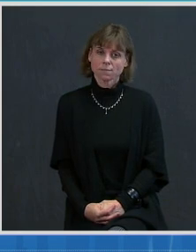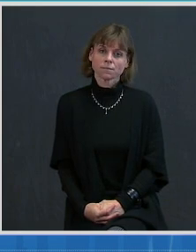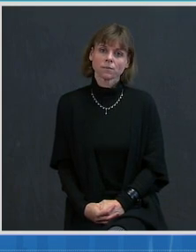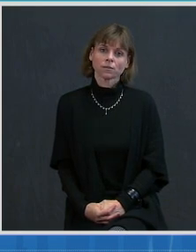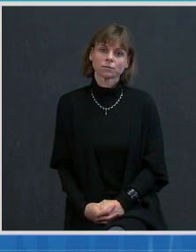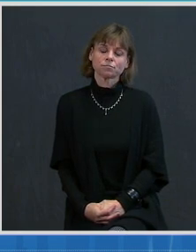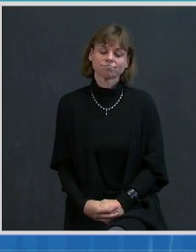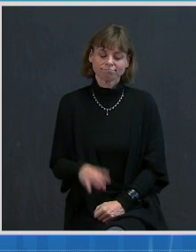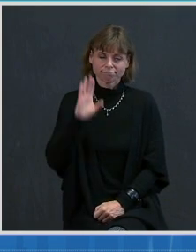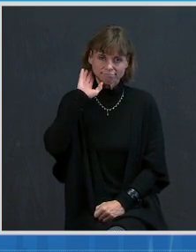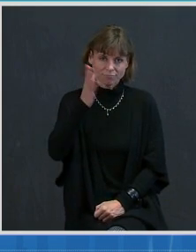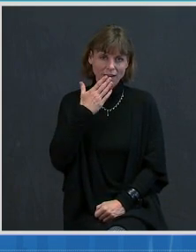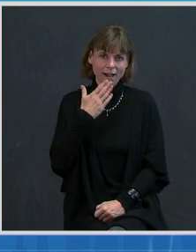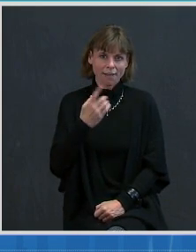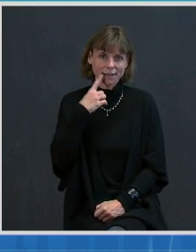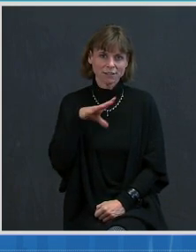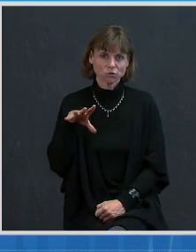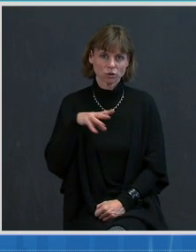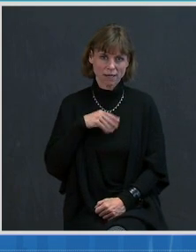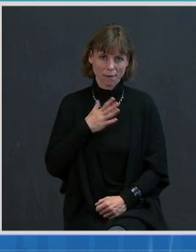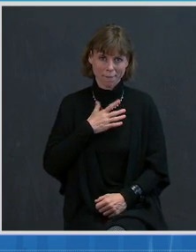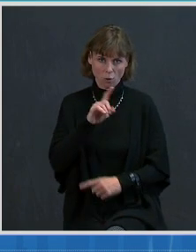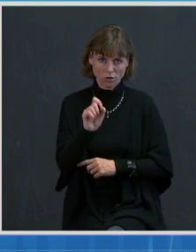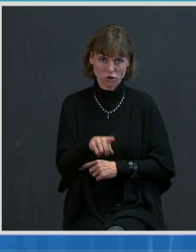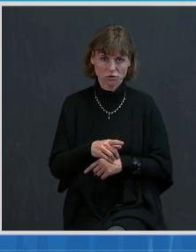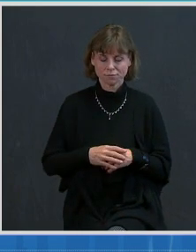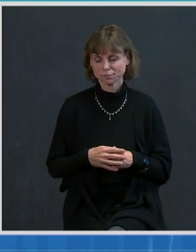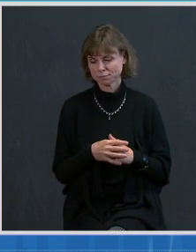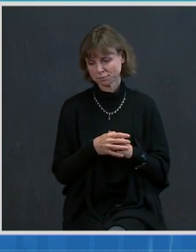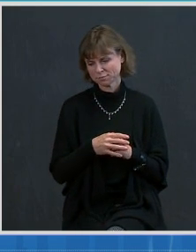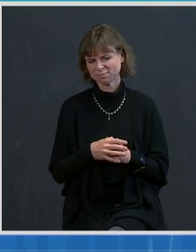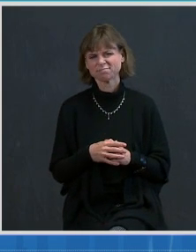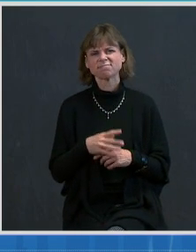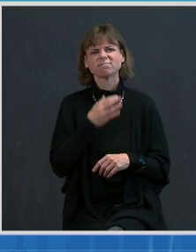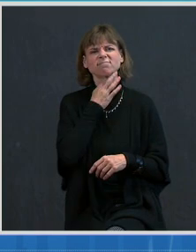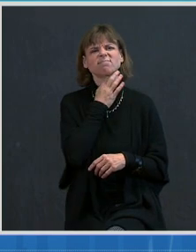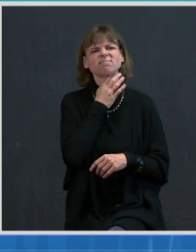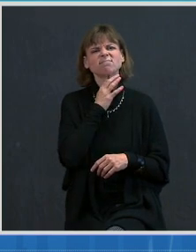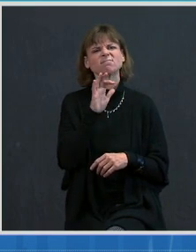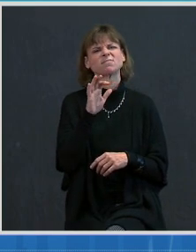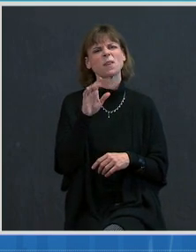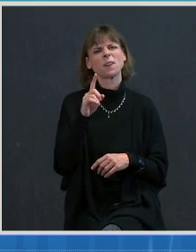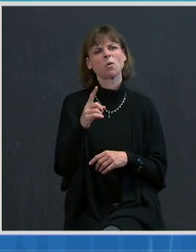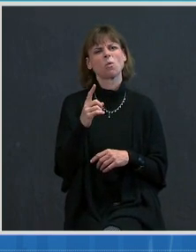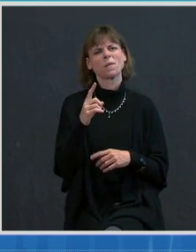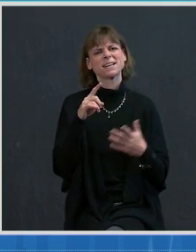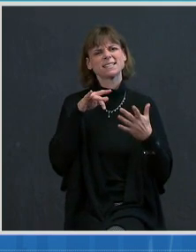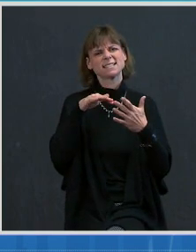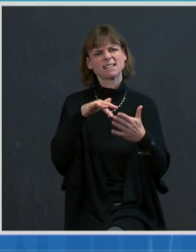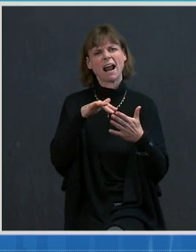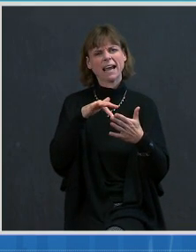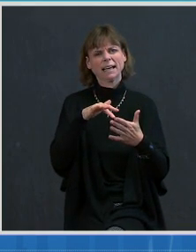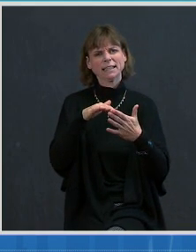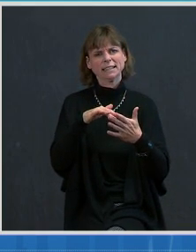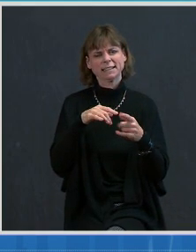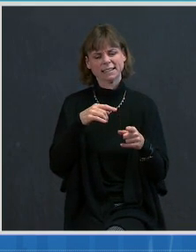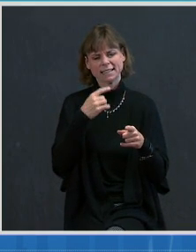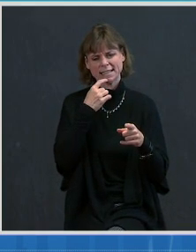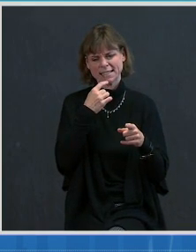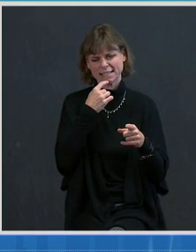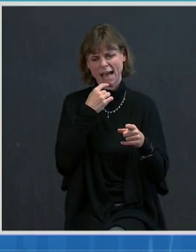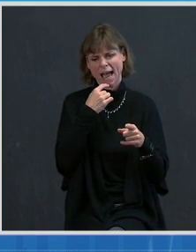Hi, thanks for taking my question. I wanted to ask about this study that found that three feet in schools